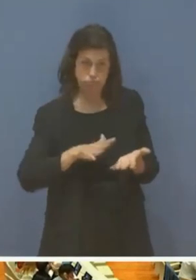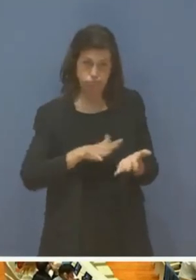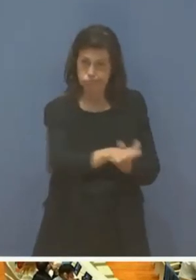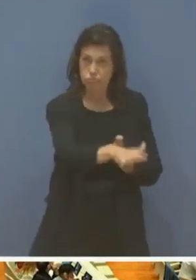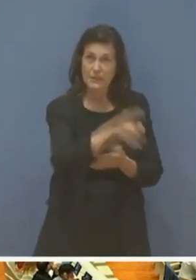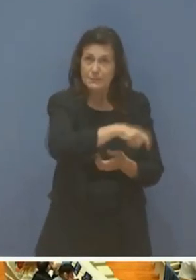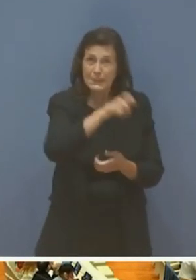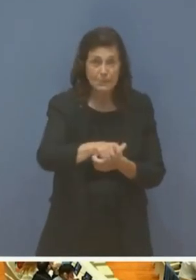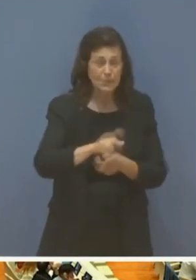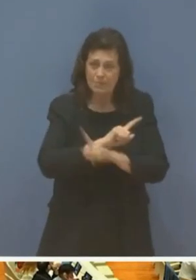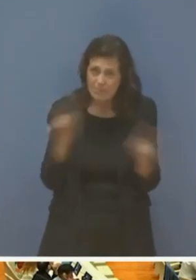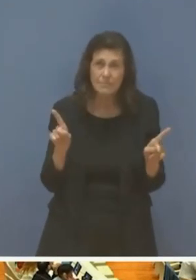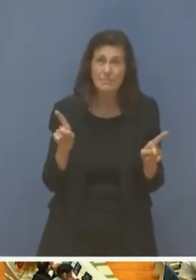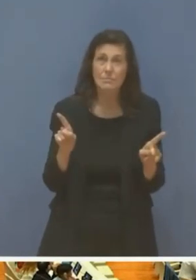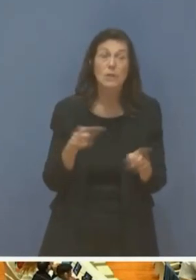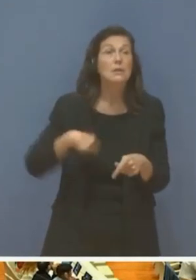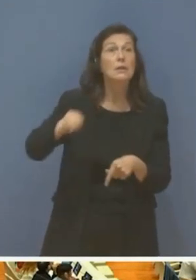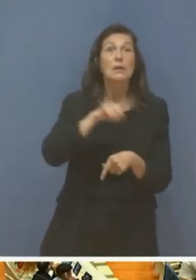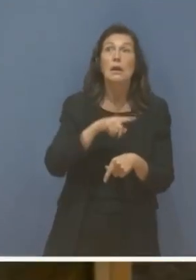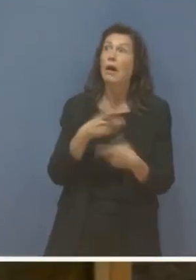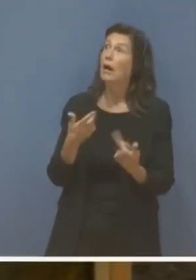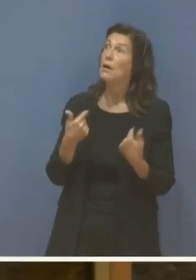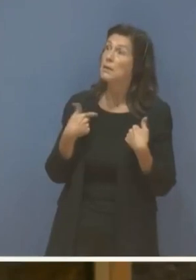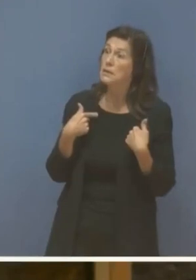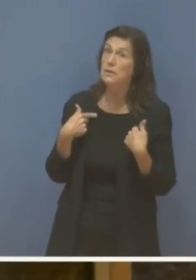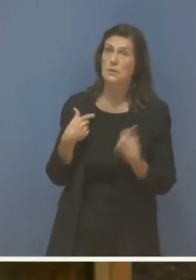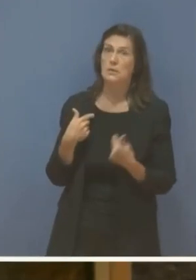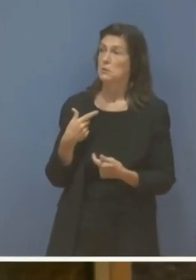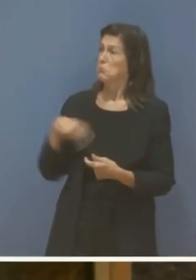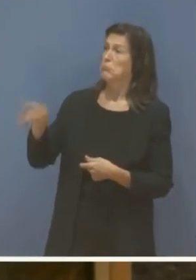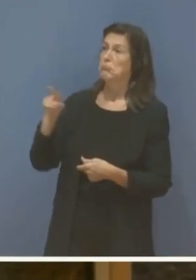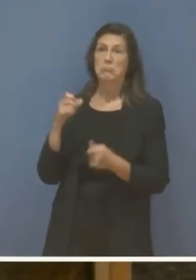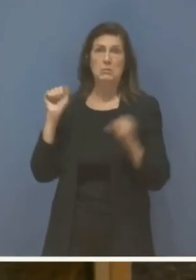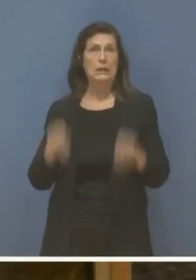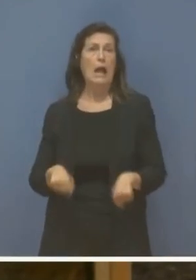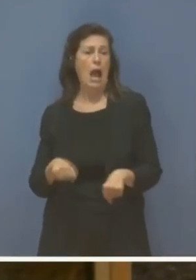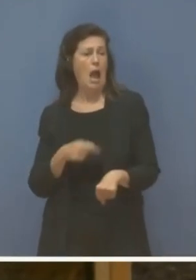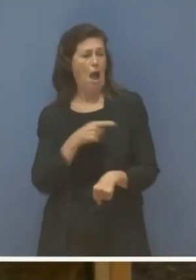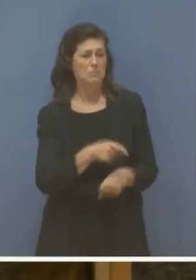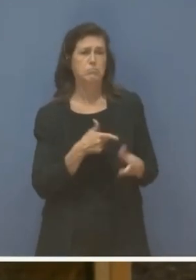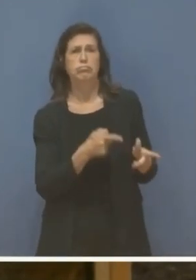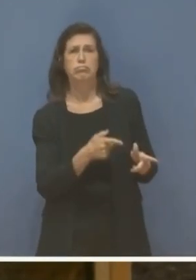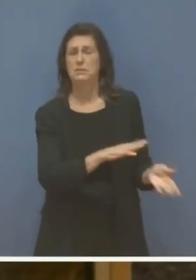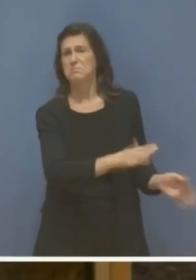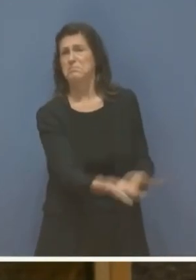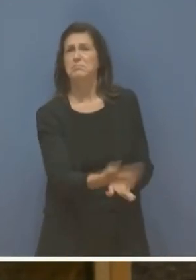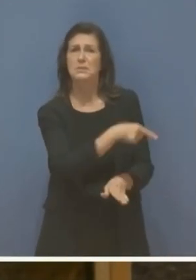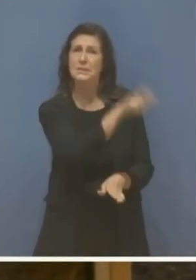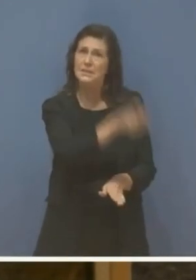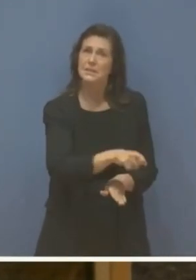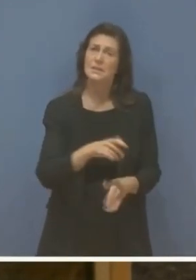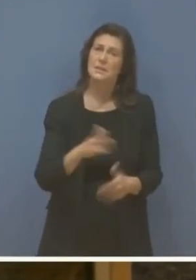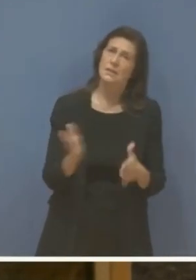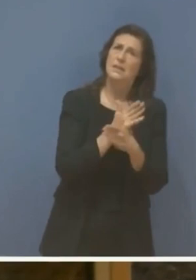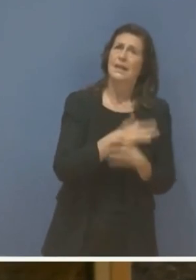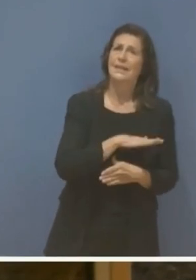prohibited, to kill indigenous peoples with impunity. Thank you very much for your statement. Thank